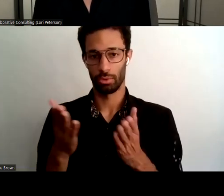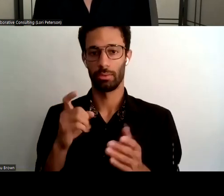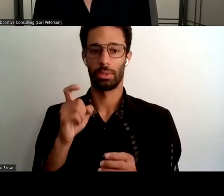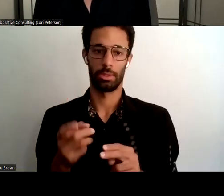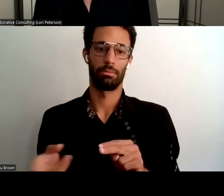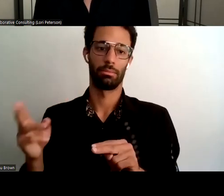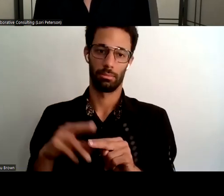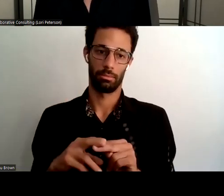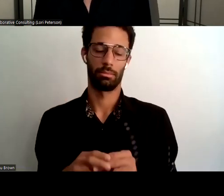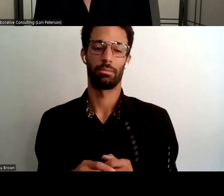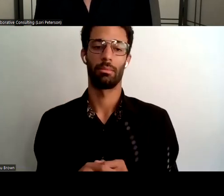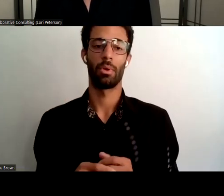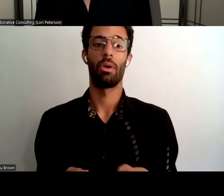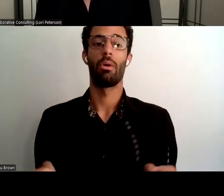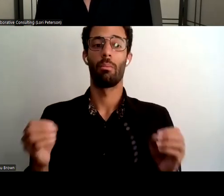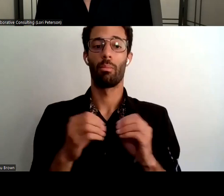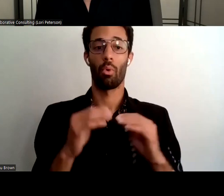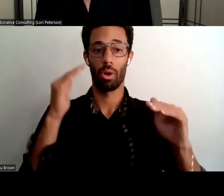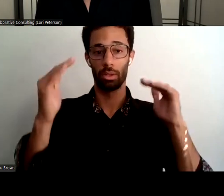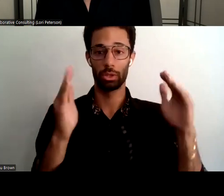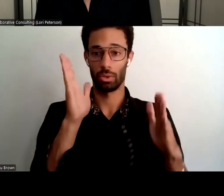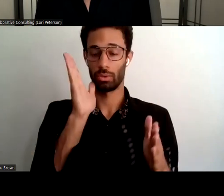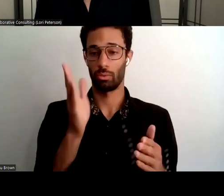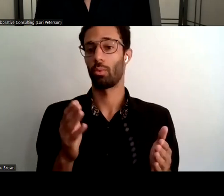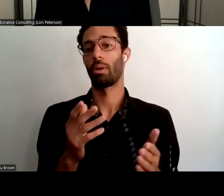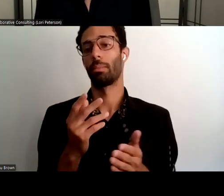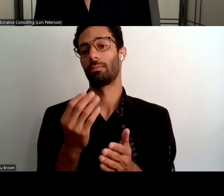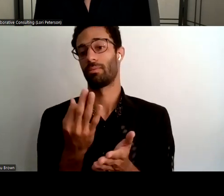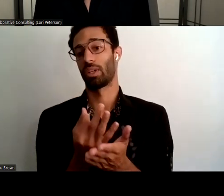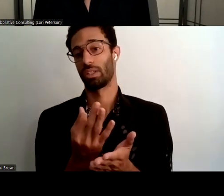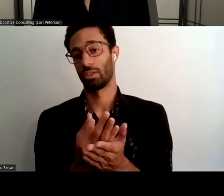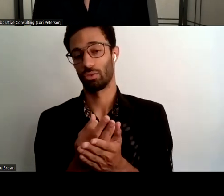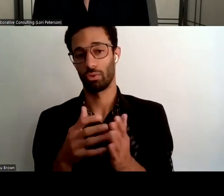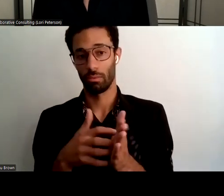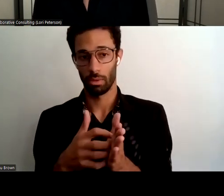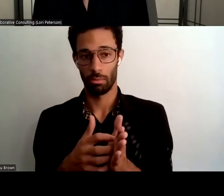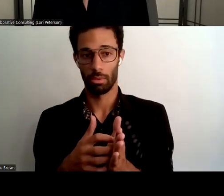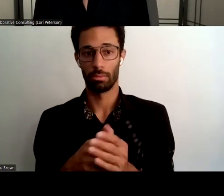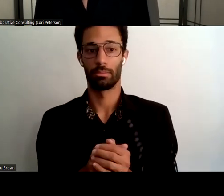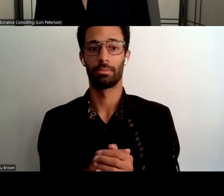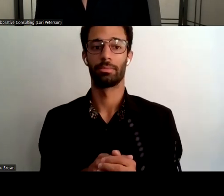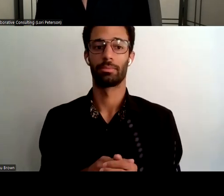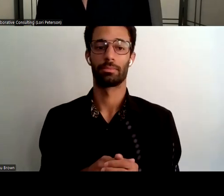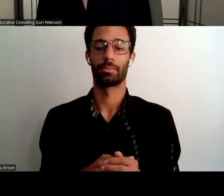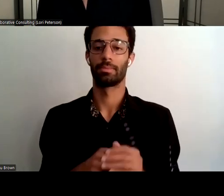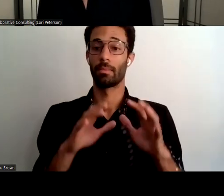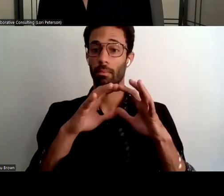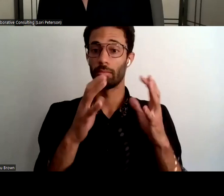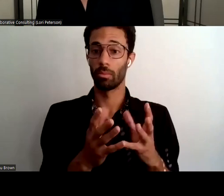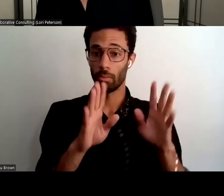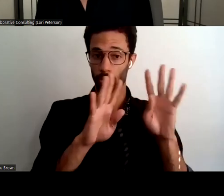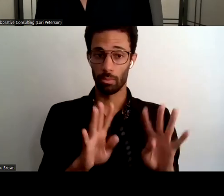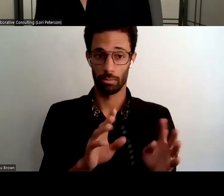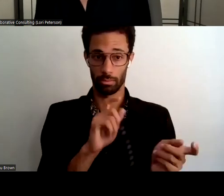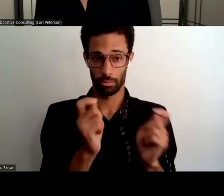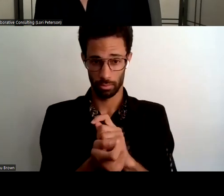financial vulnerability climate change will impact older californians and the triple a interviewees talked quite